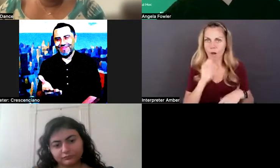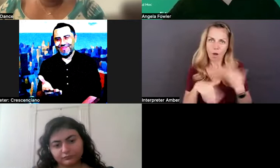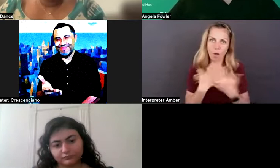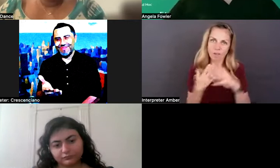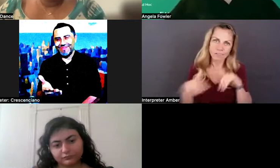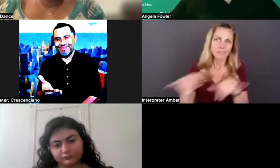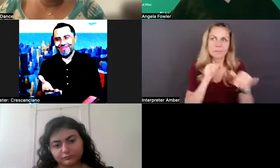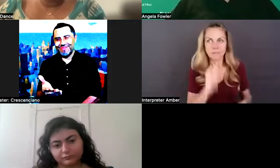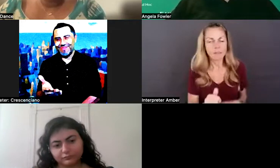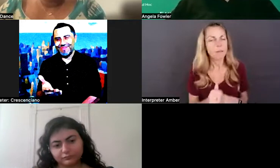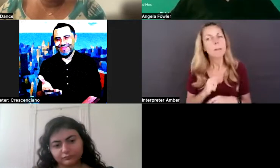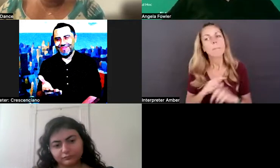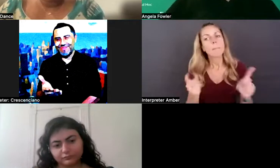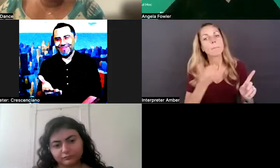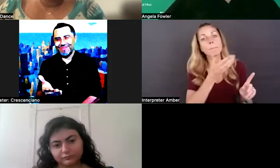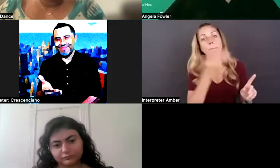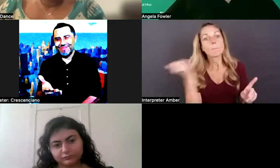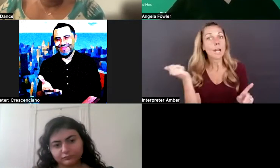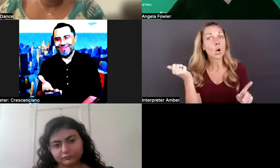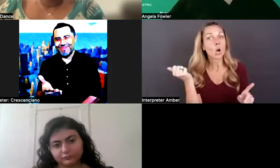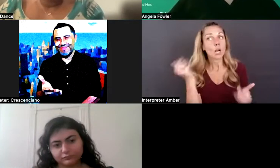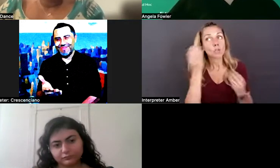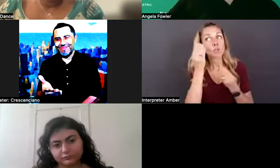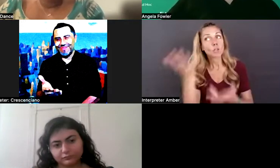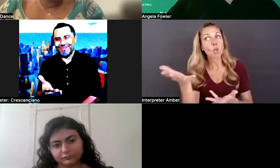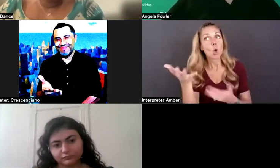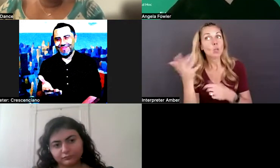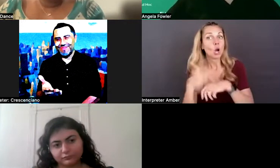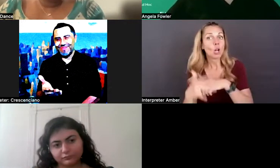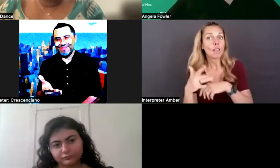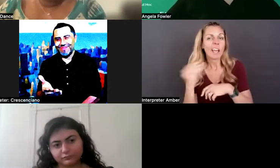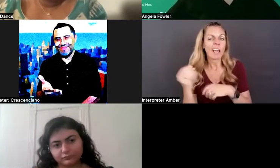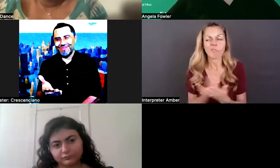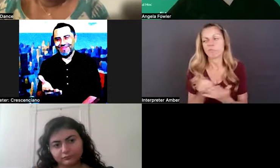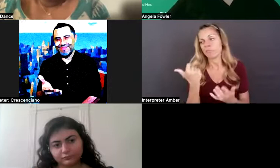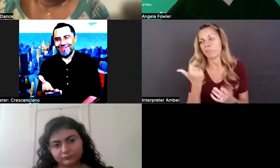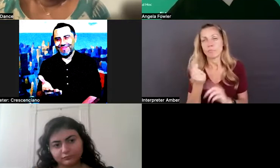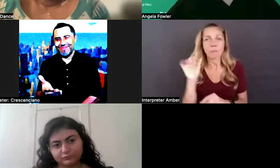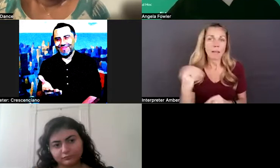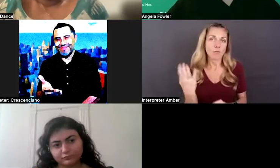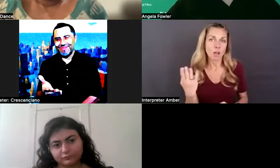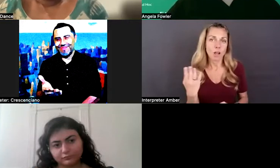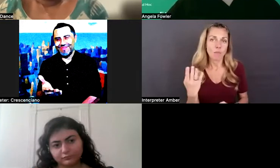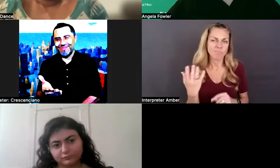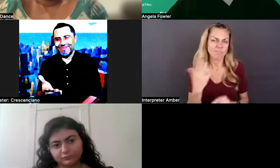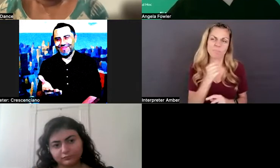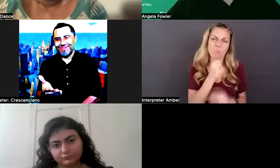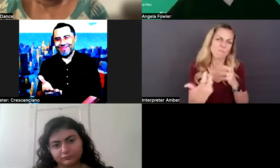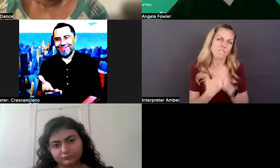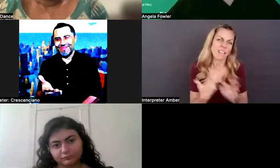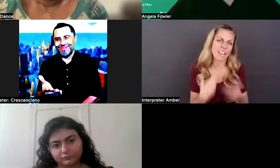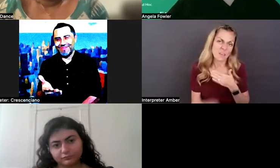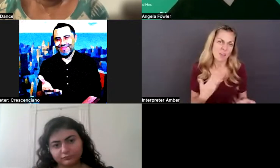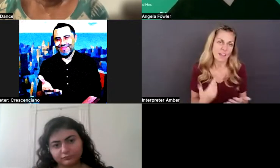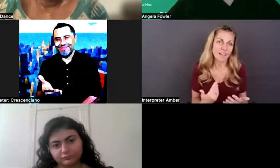disclose early and get kicked out of a job that wasn't going to fit you anyway, than disclose later because you got the job and suddenly you have needs the employer can't